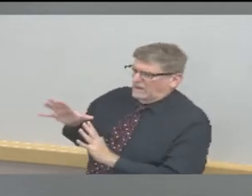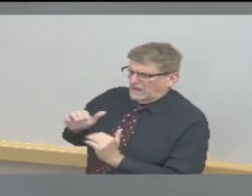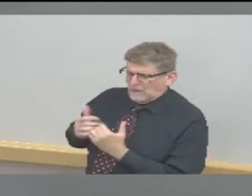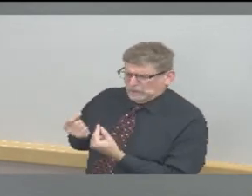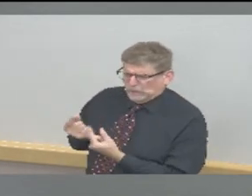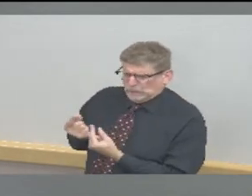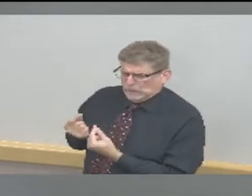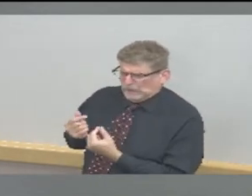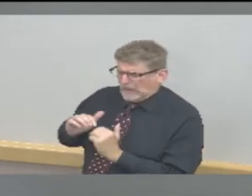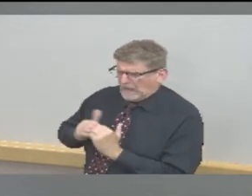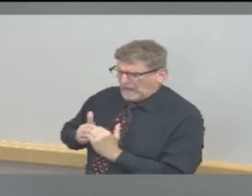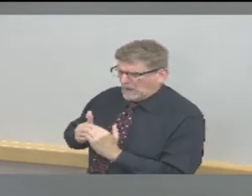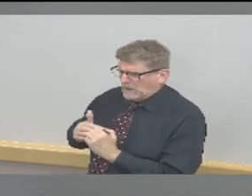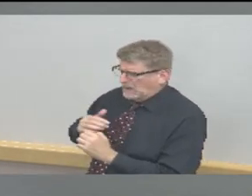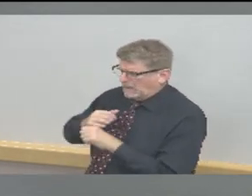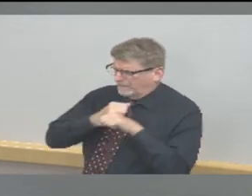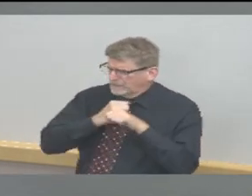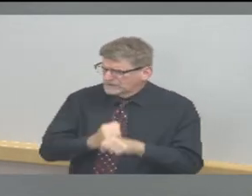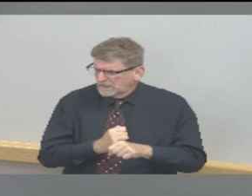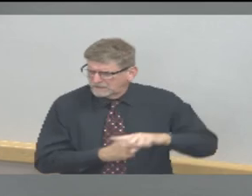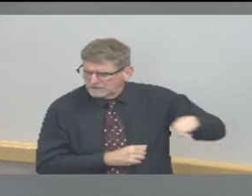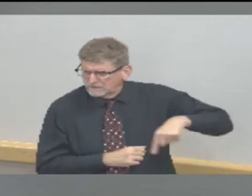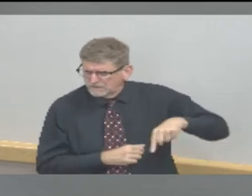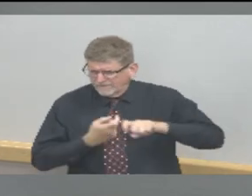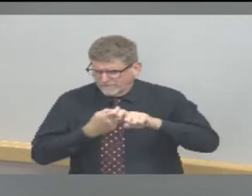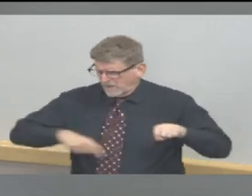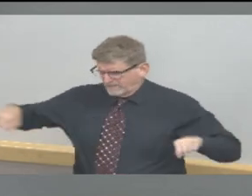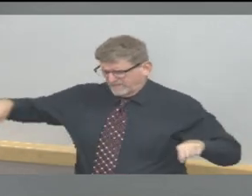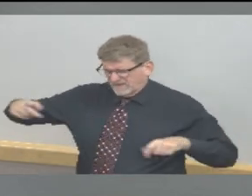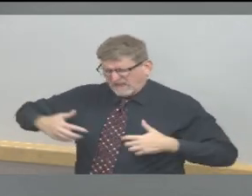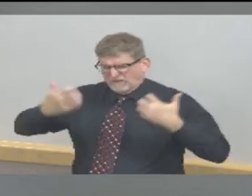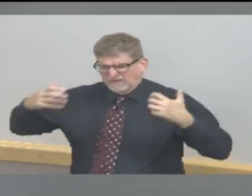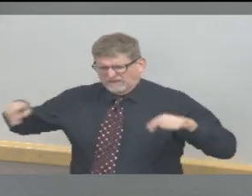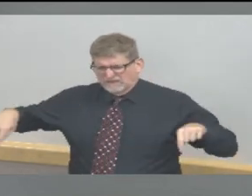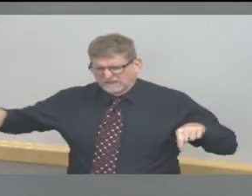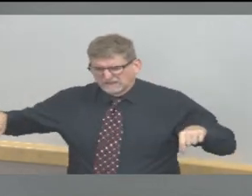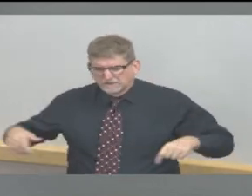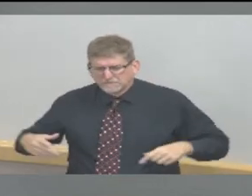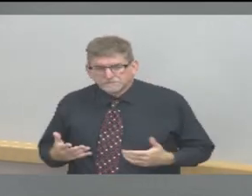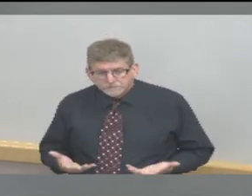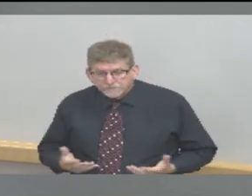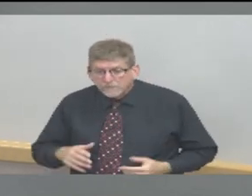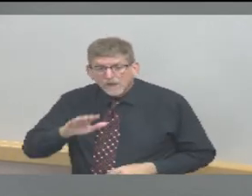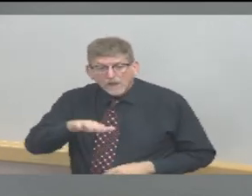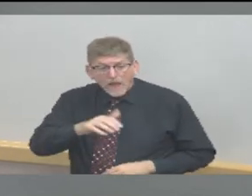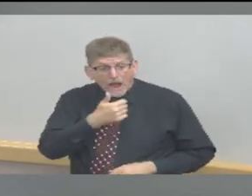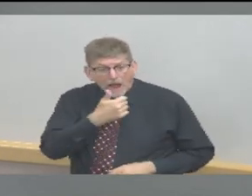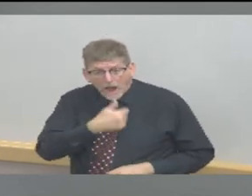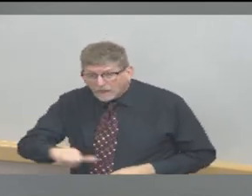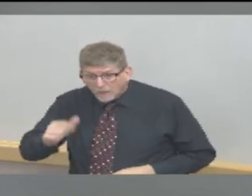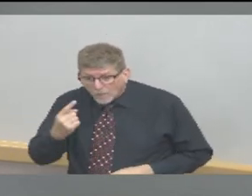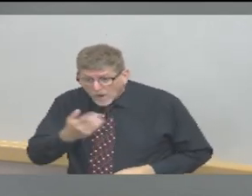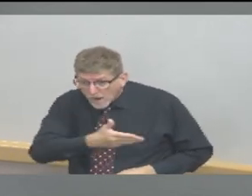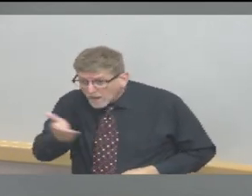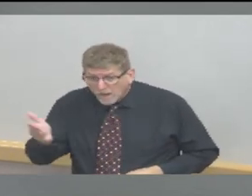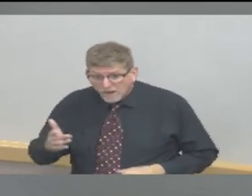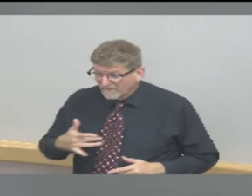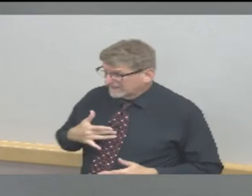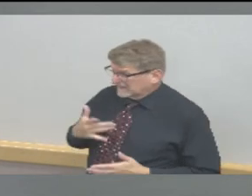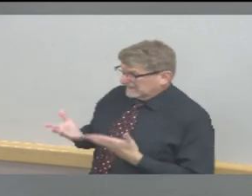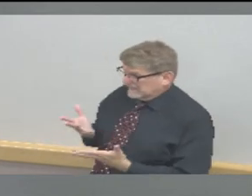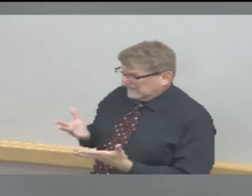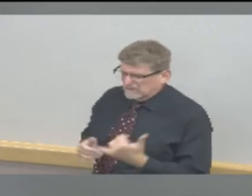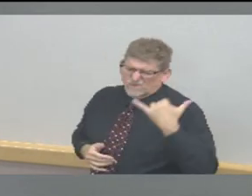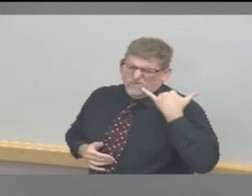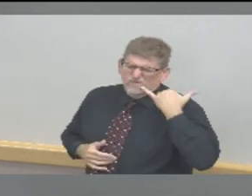member of the public who feels threatened in any way to notify the police just as you would for